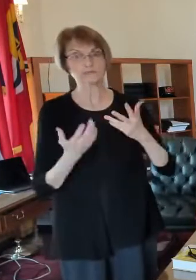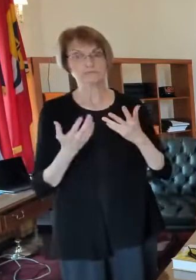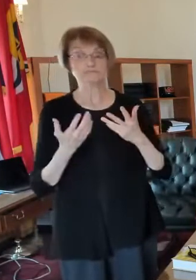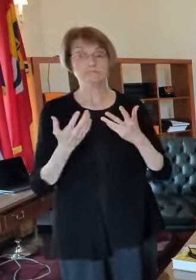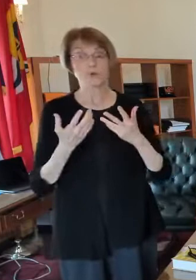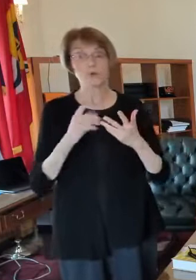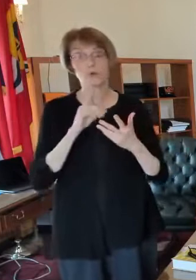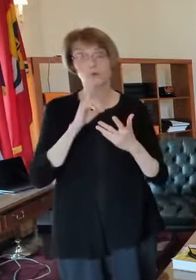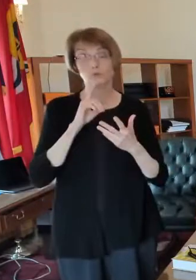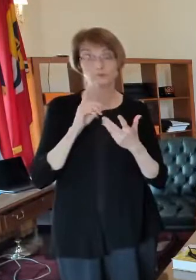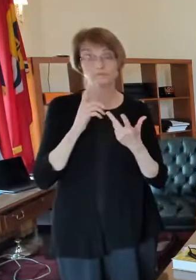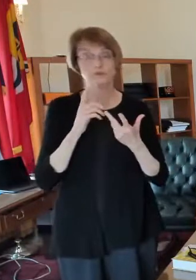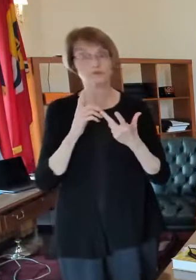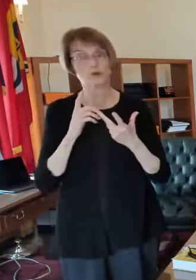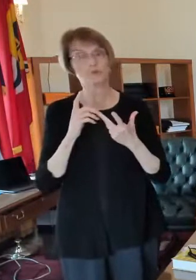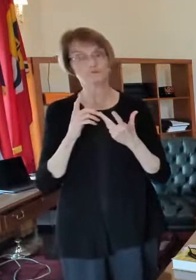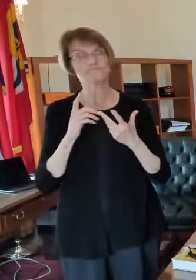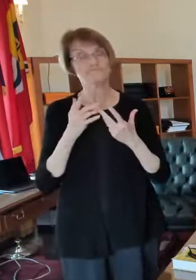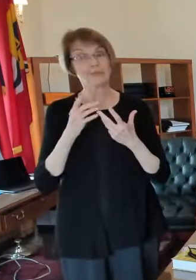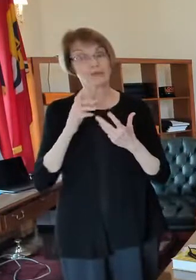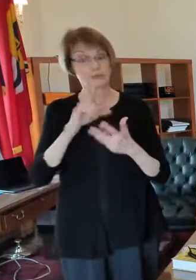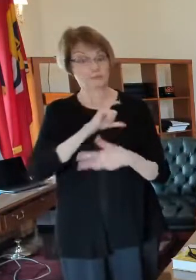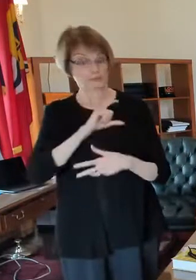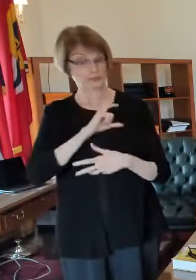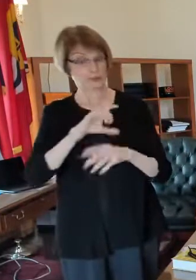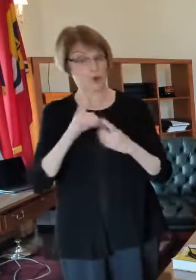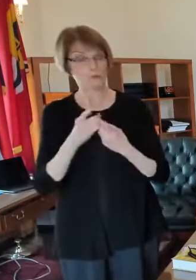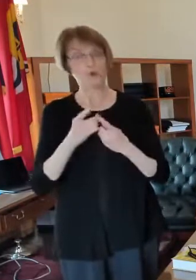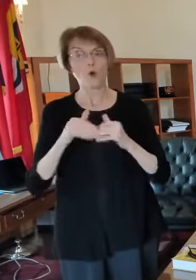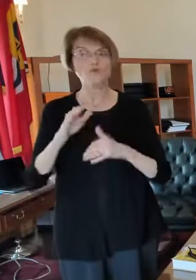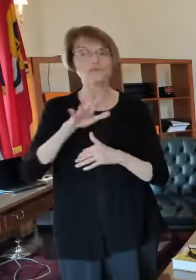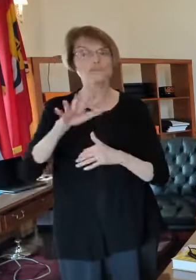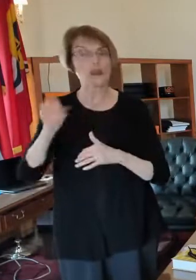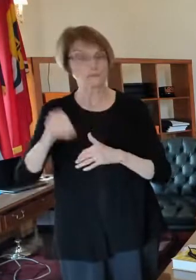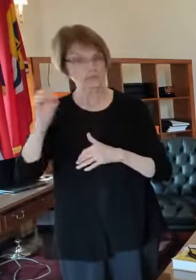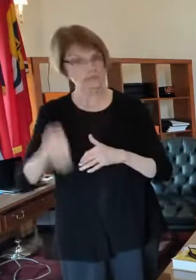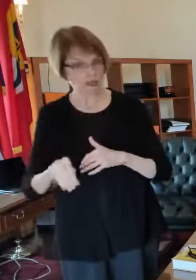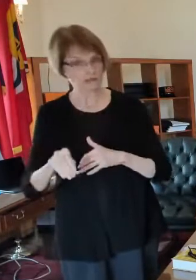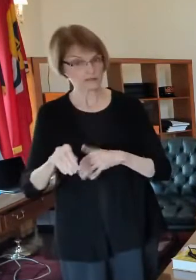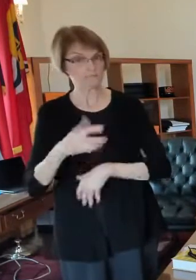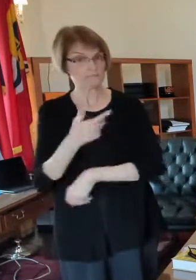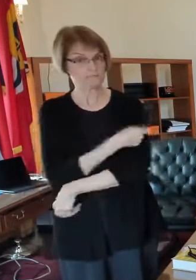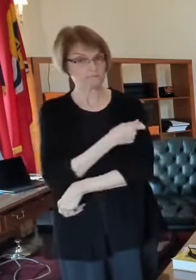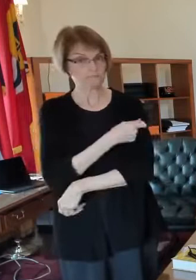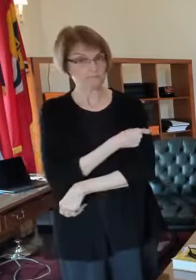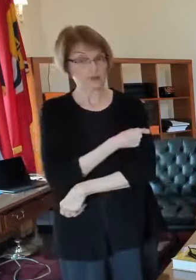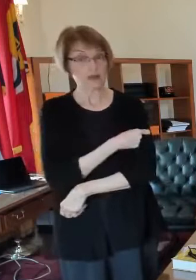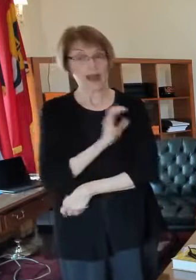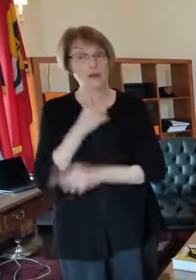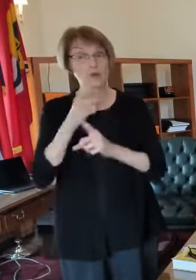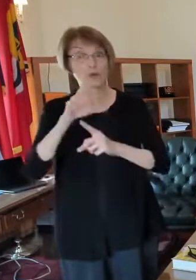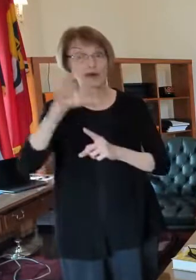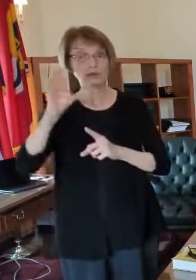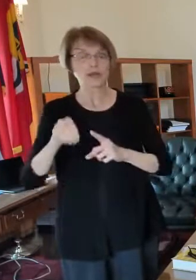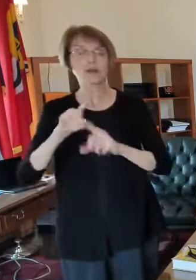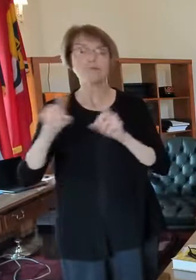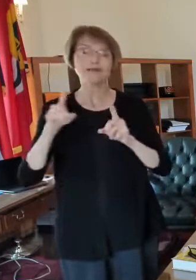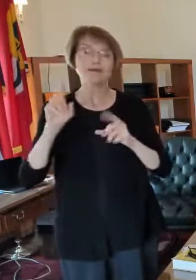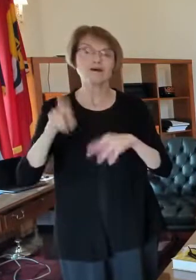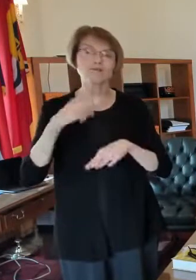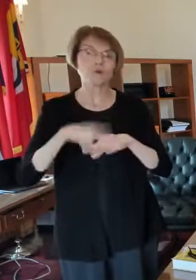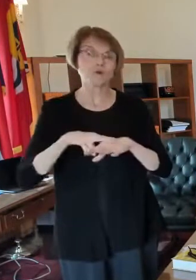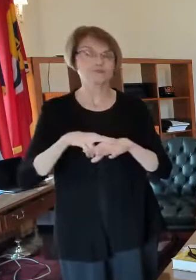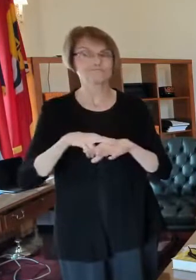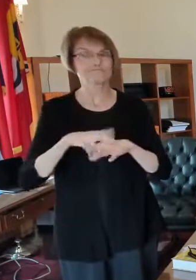percent of the people that work for our police department uh we'd like to vaccinate 100 percent but of course this is voluntary and